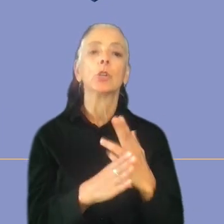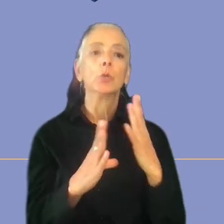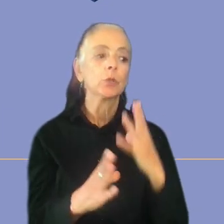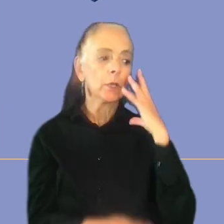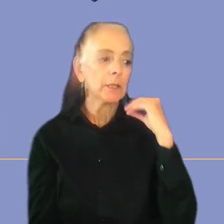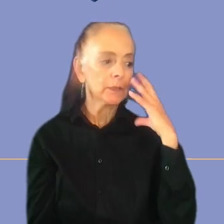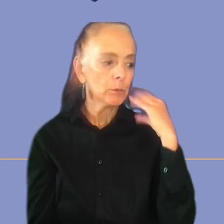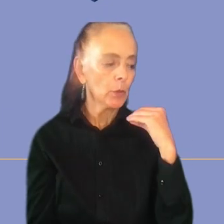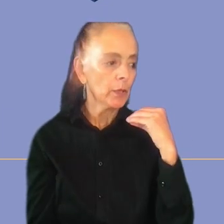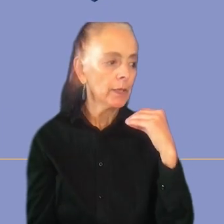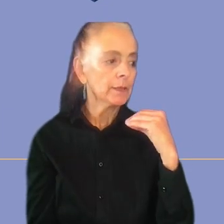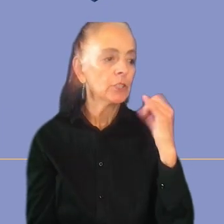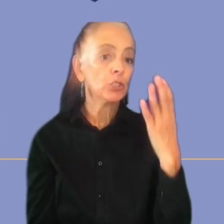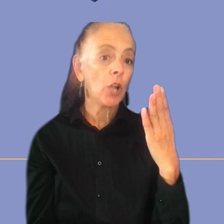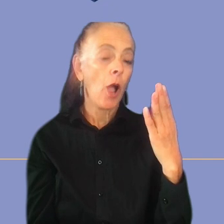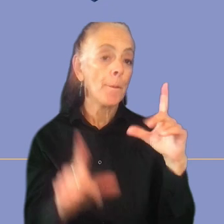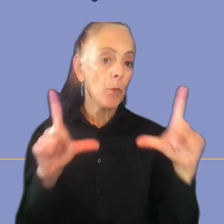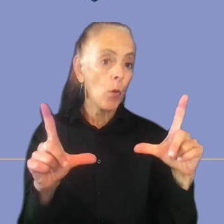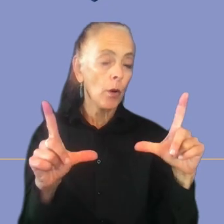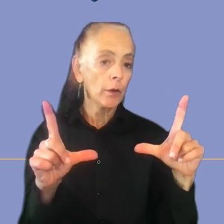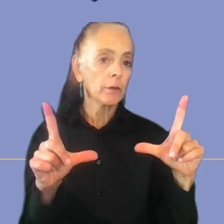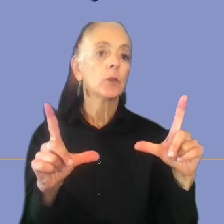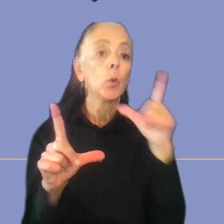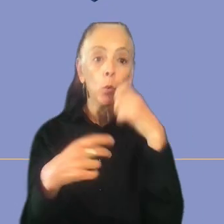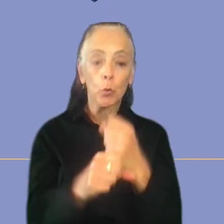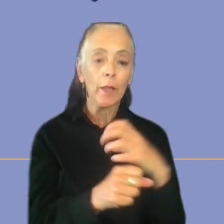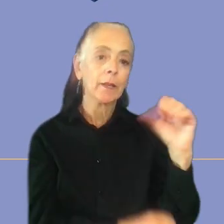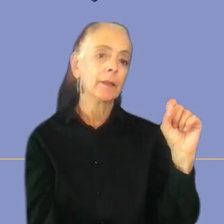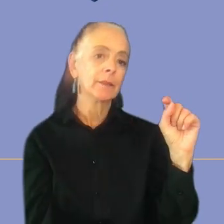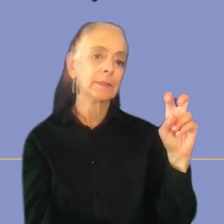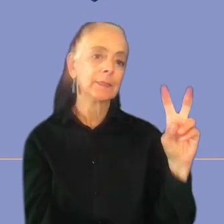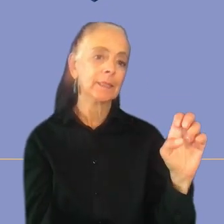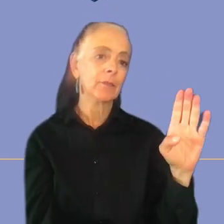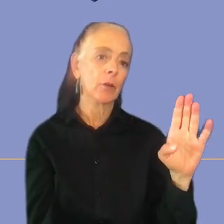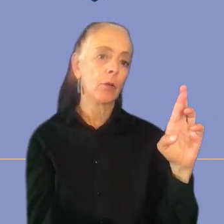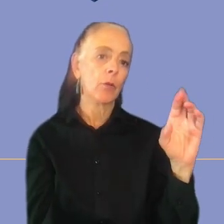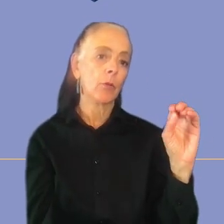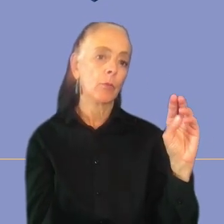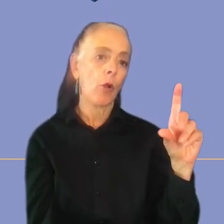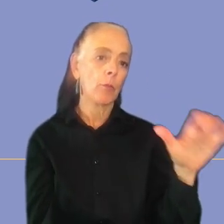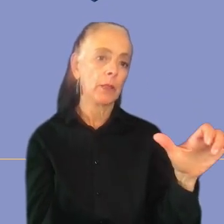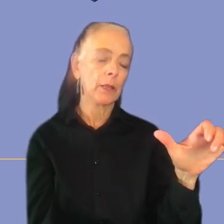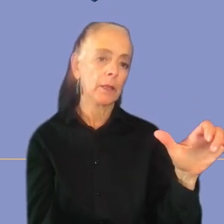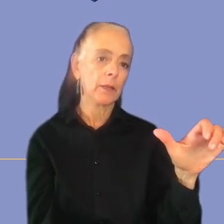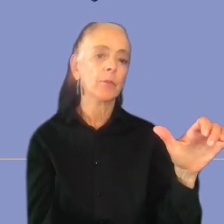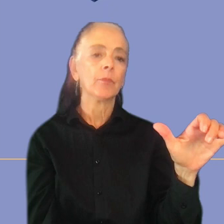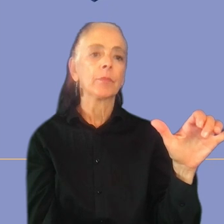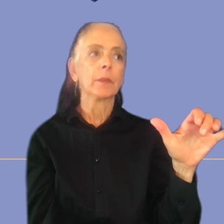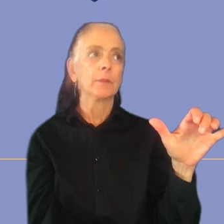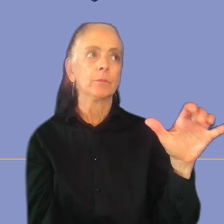which was created by Steve Bromley. I selected the last three years so